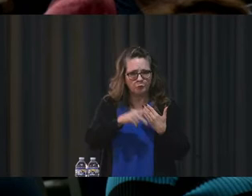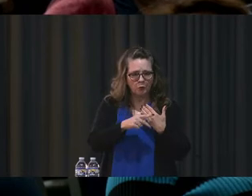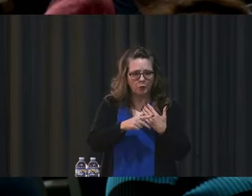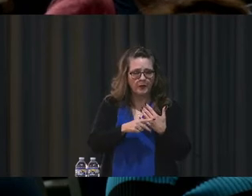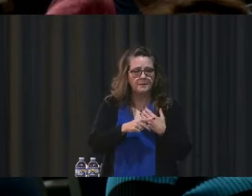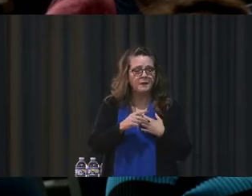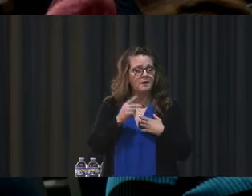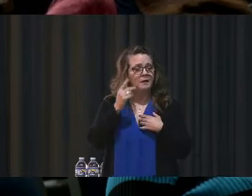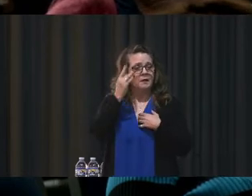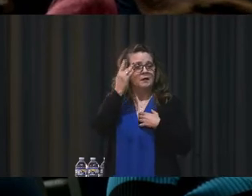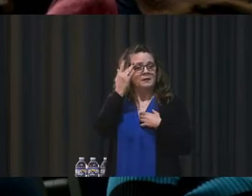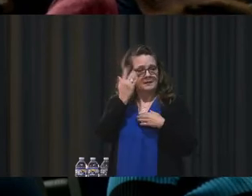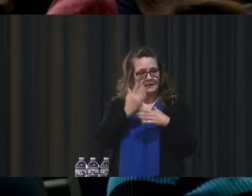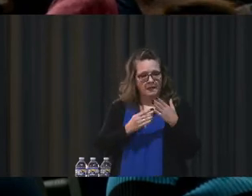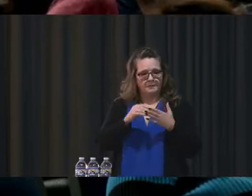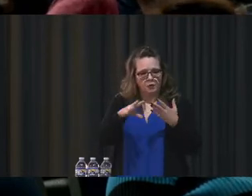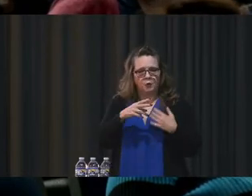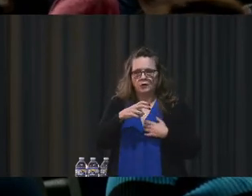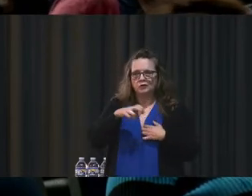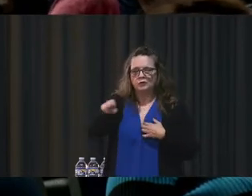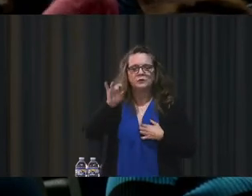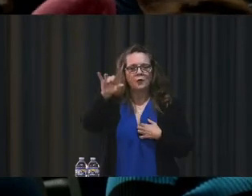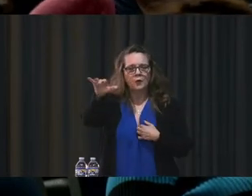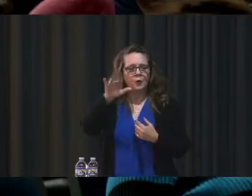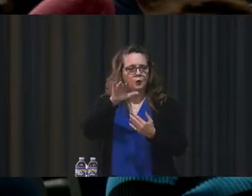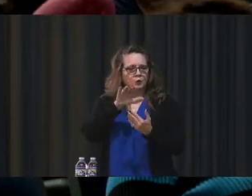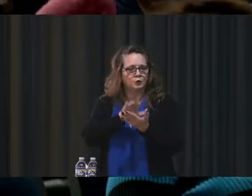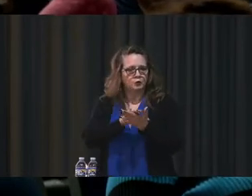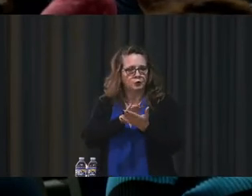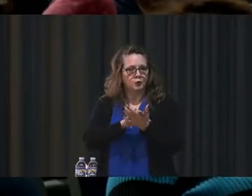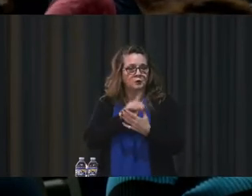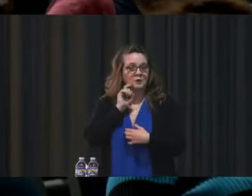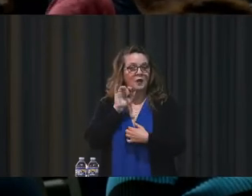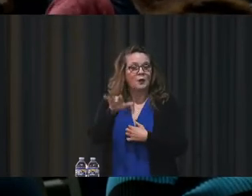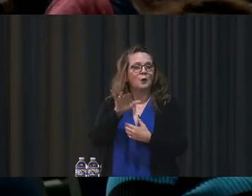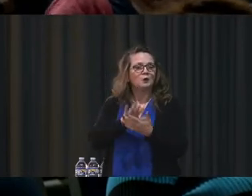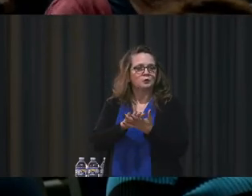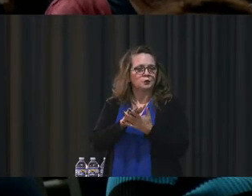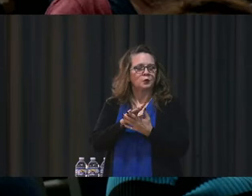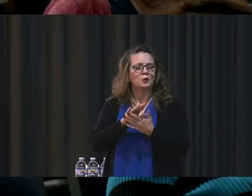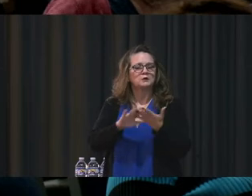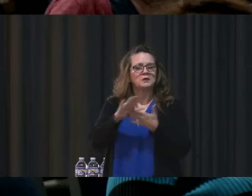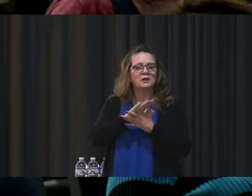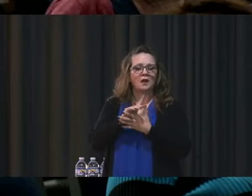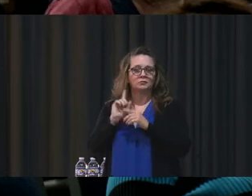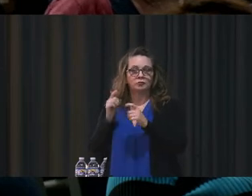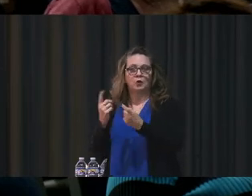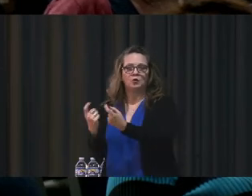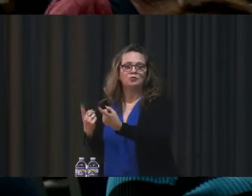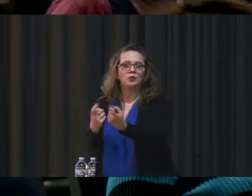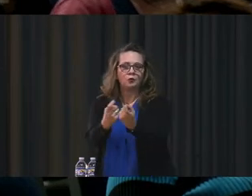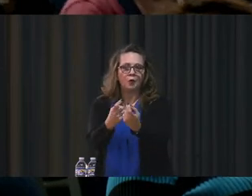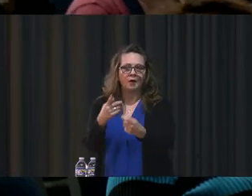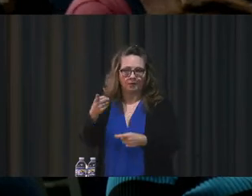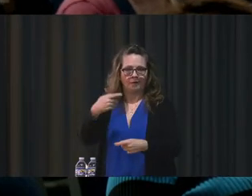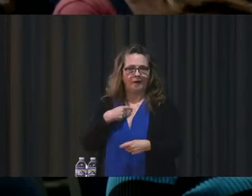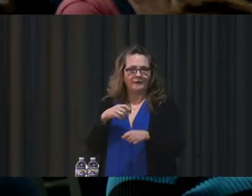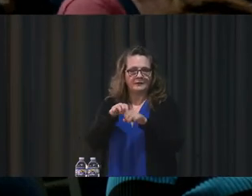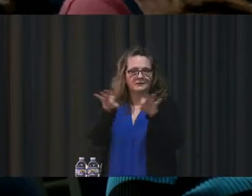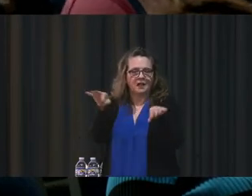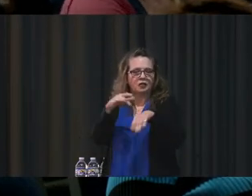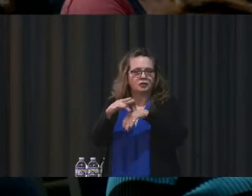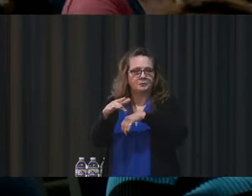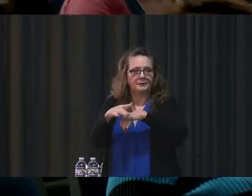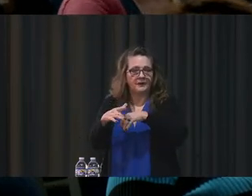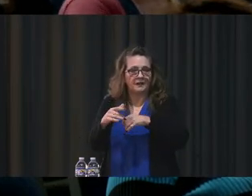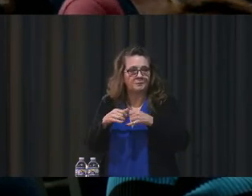transfer into those schools because of the possibility of being recruited and being able to get scholarships and get to college. A lot of us